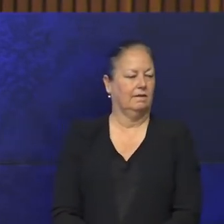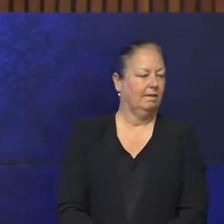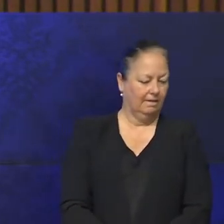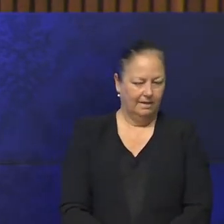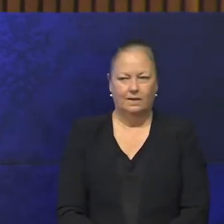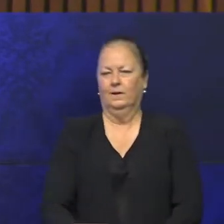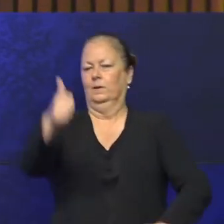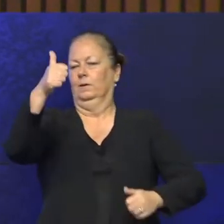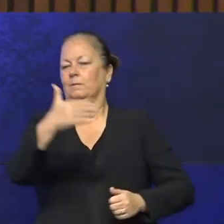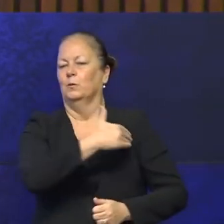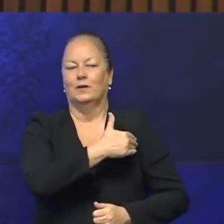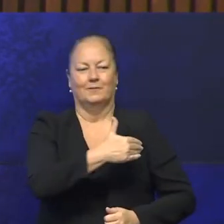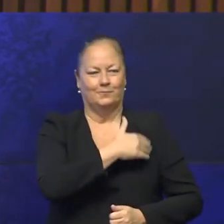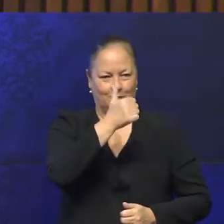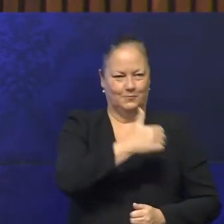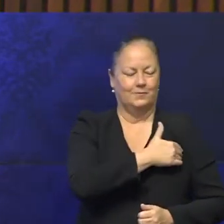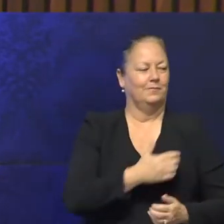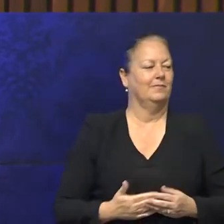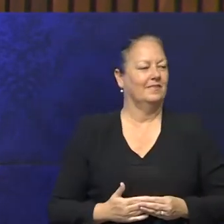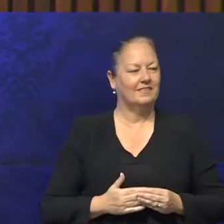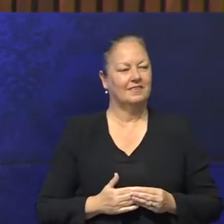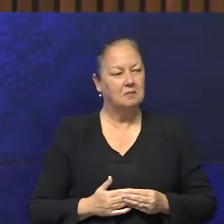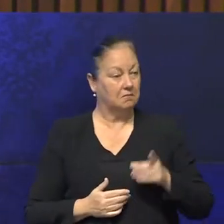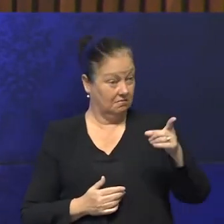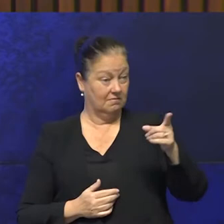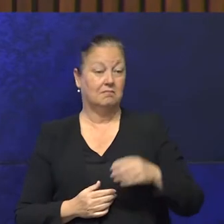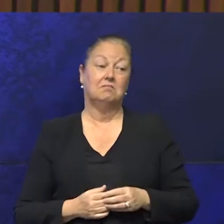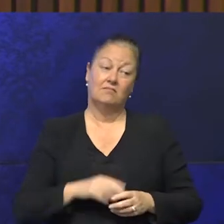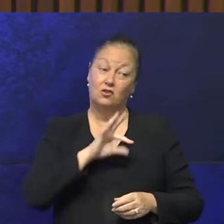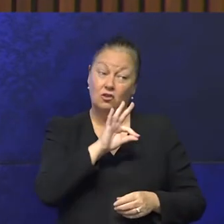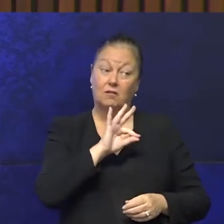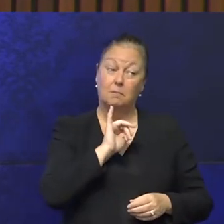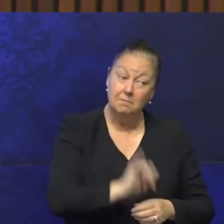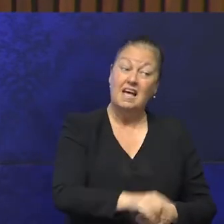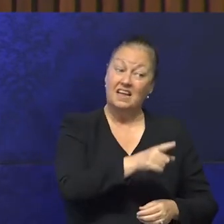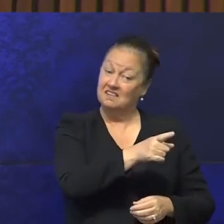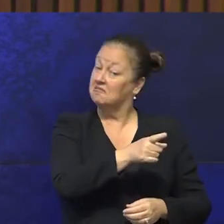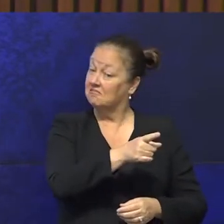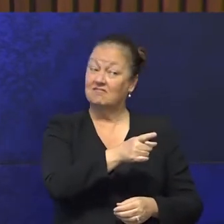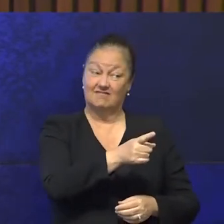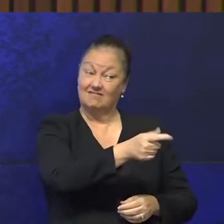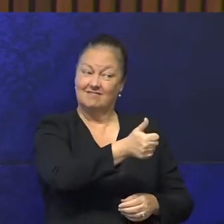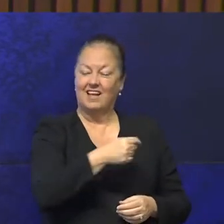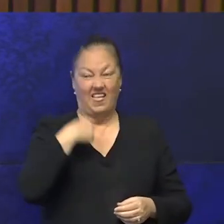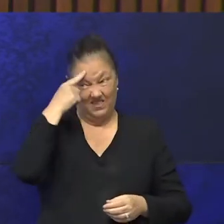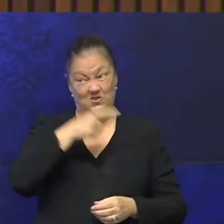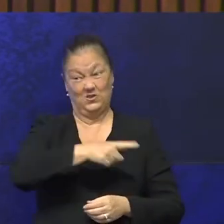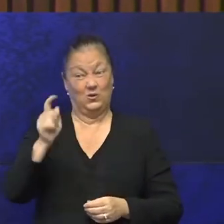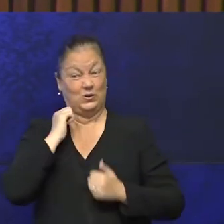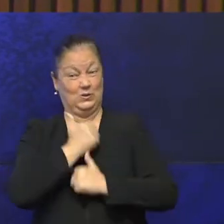Good morning, everybody. That wasn't bad, mate. Tell you what, he does a good job. You're going to have a great day today.